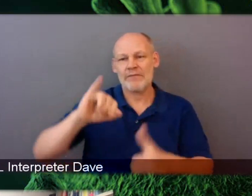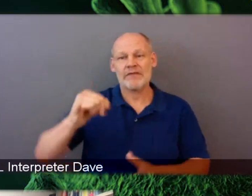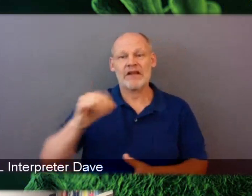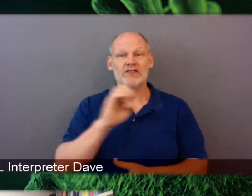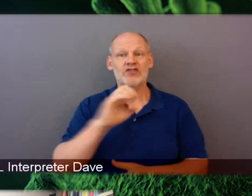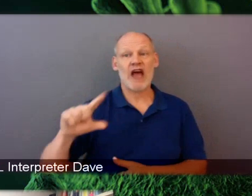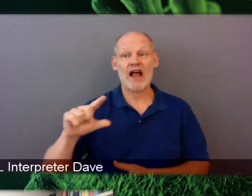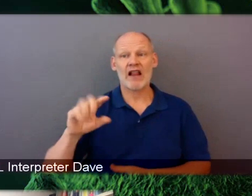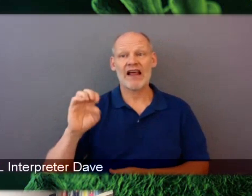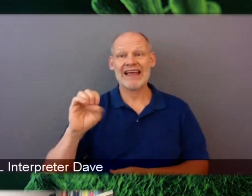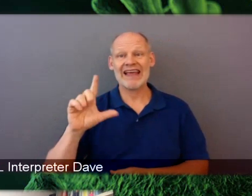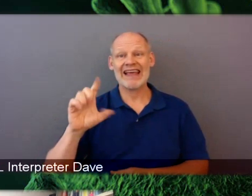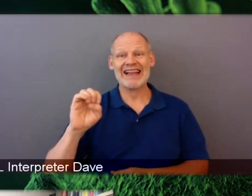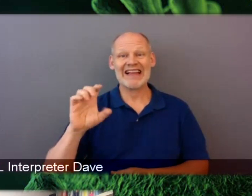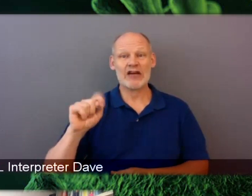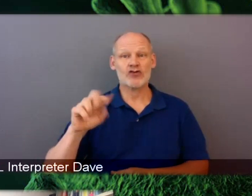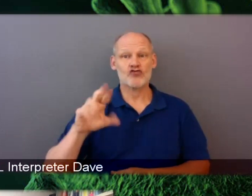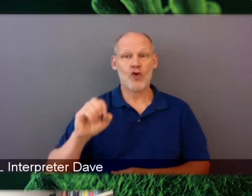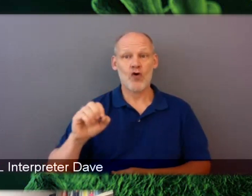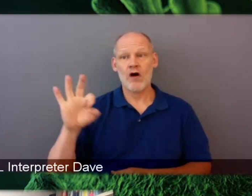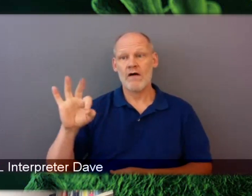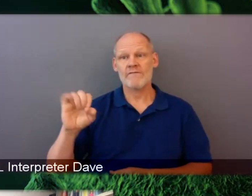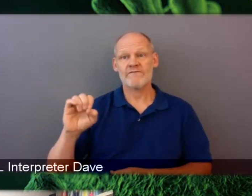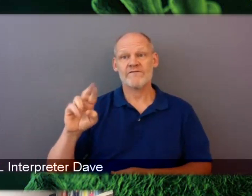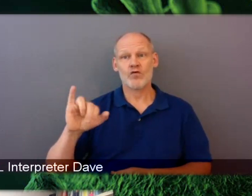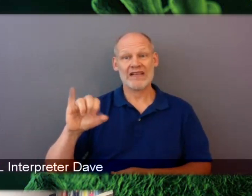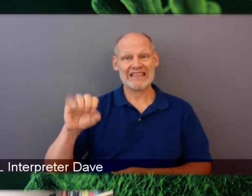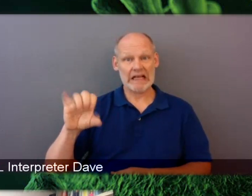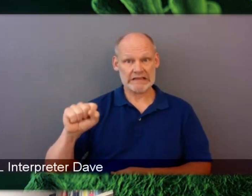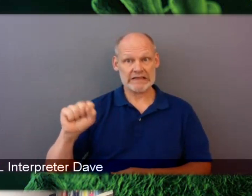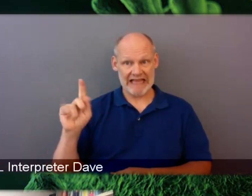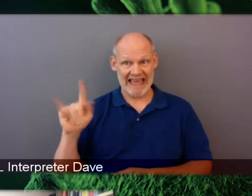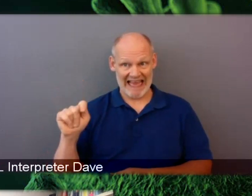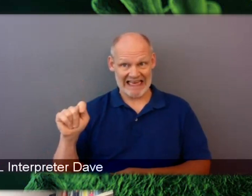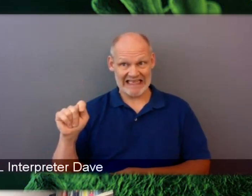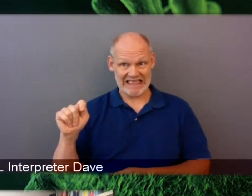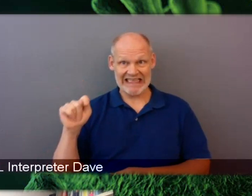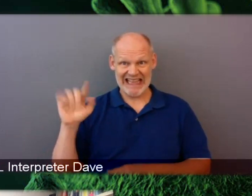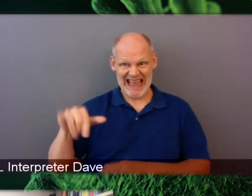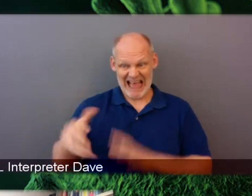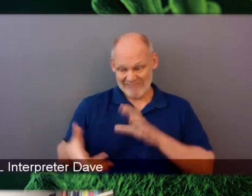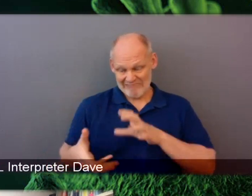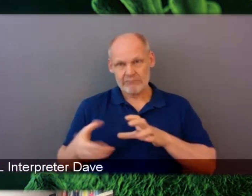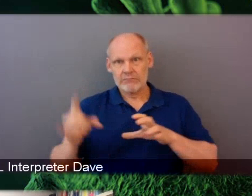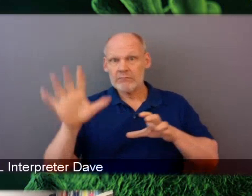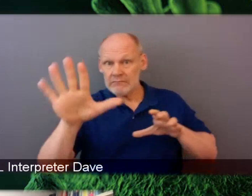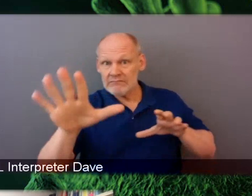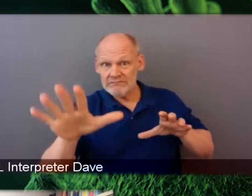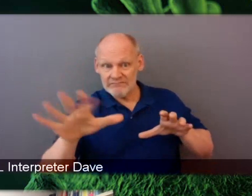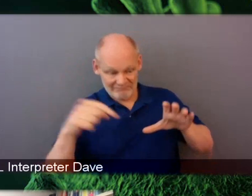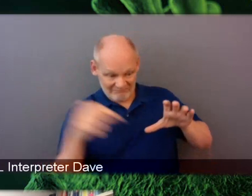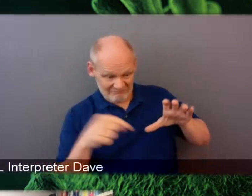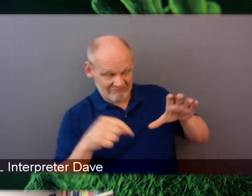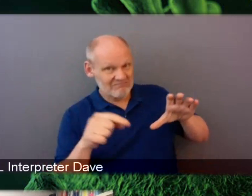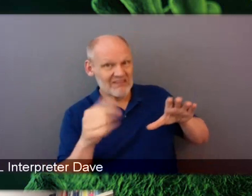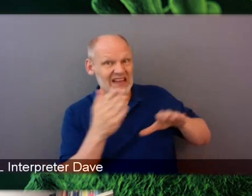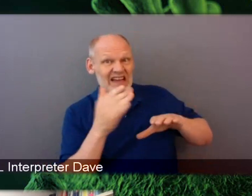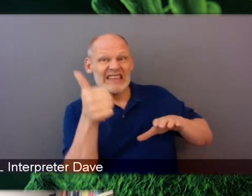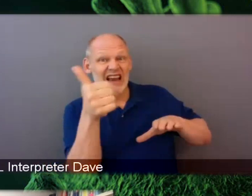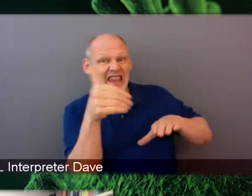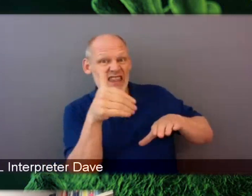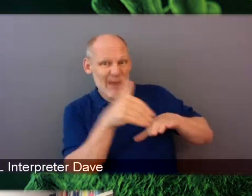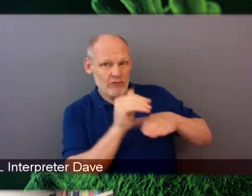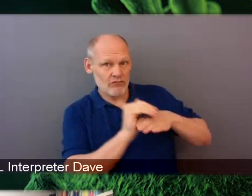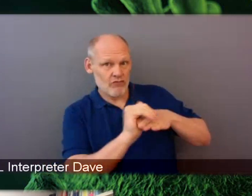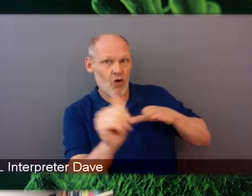kit contains over $10,000 worth of equipment and supplies, and that's well outside the budget